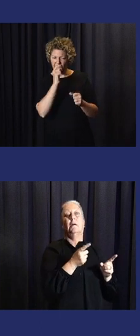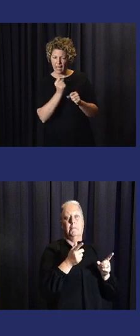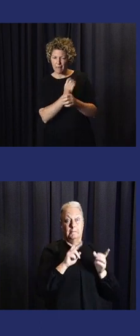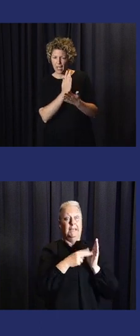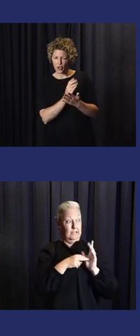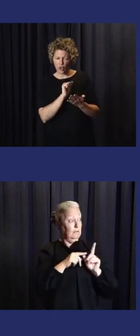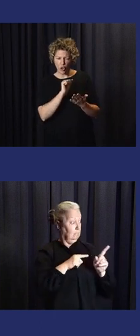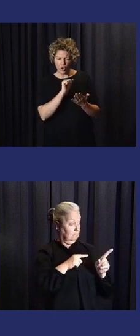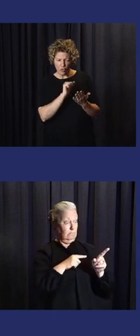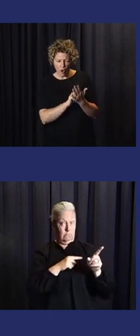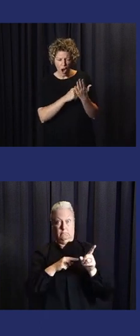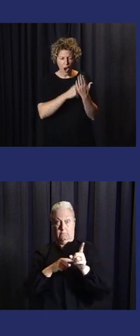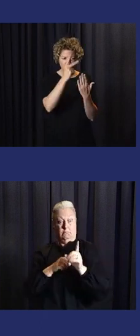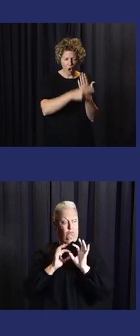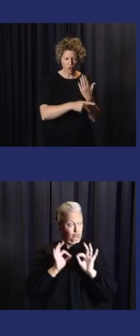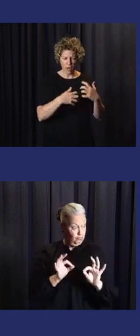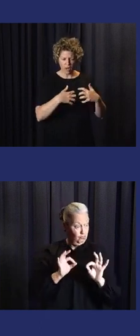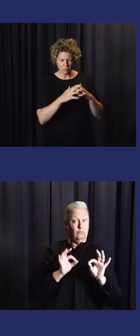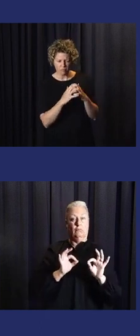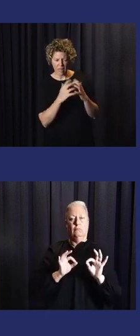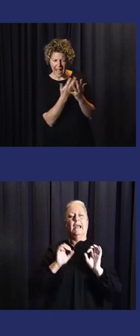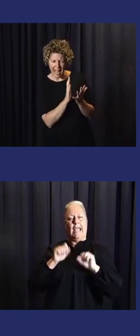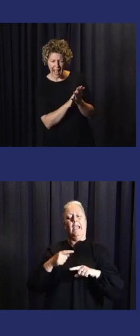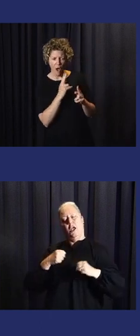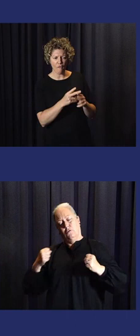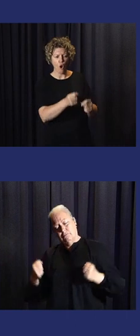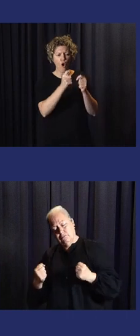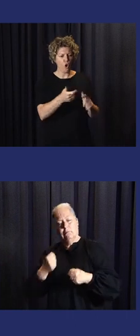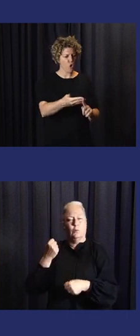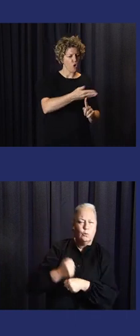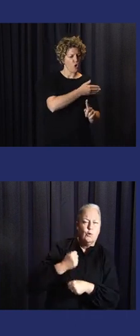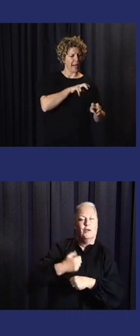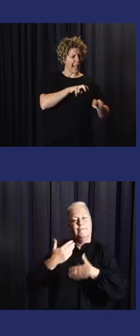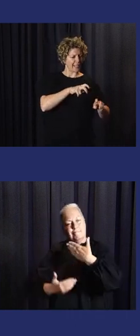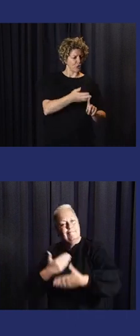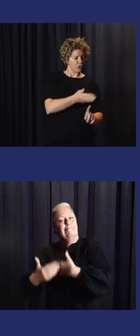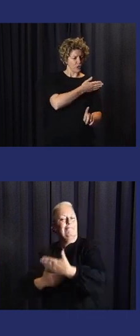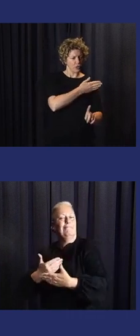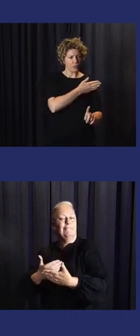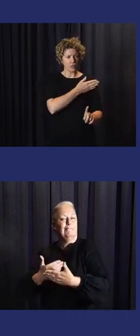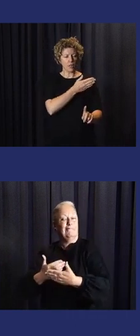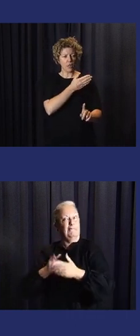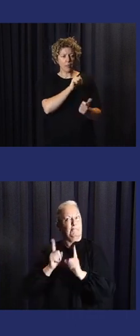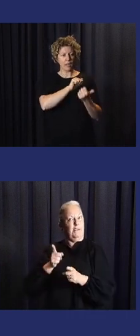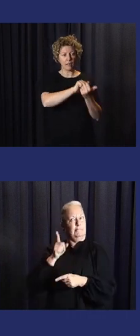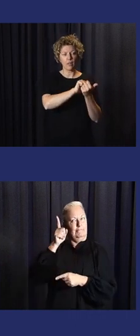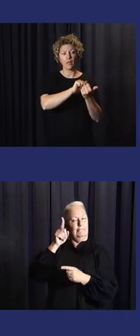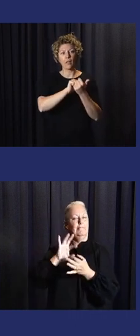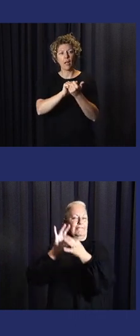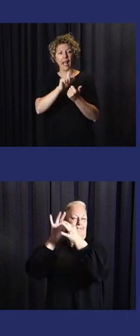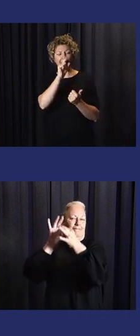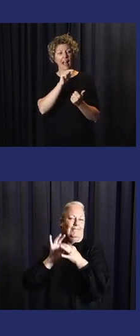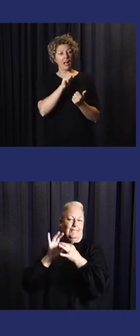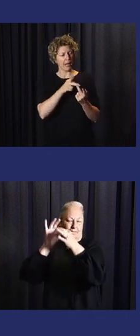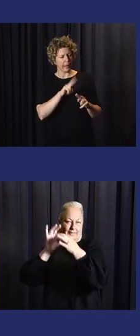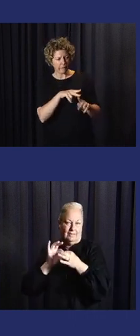action. And through this, we expect that we can develop the standard operation for